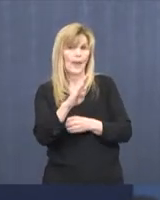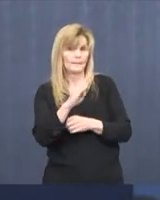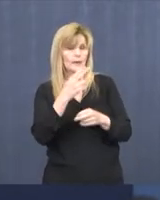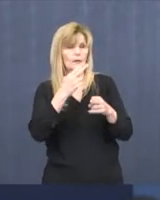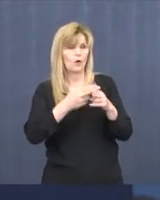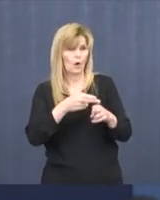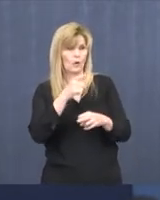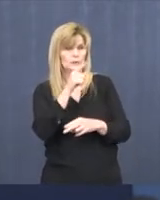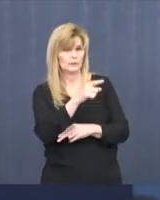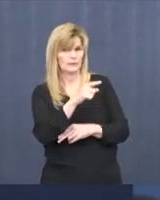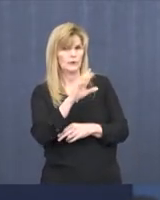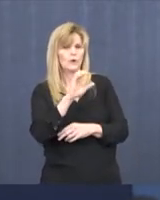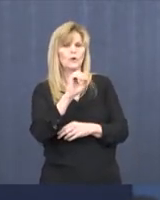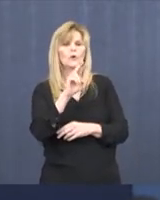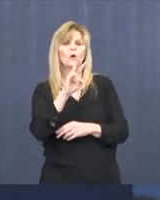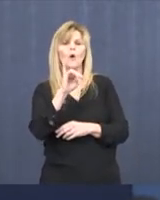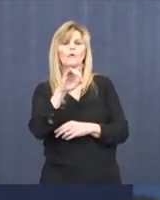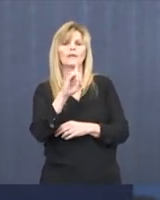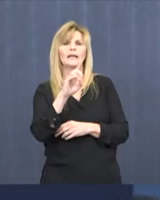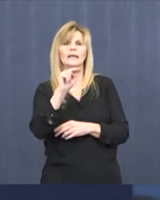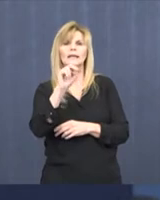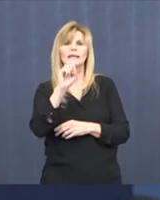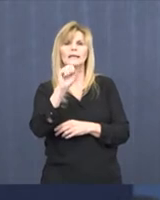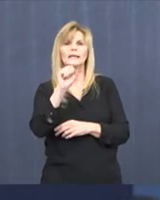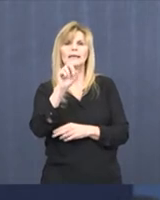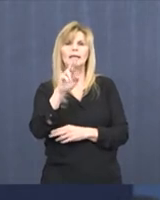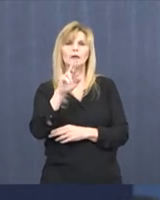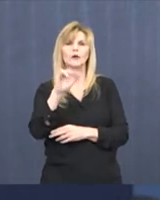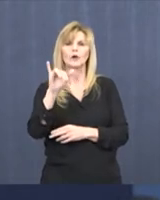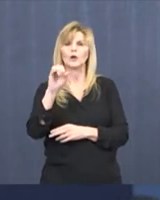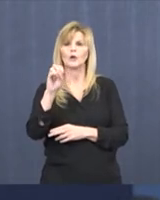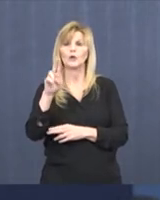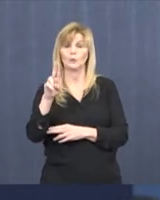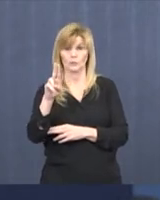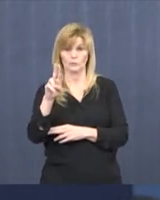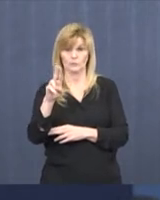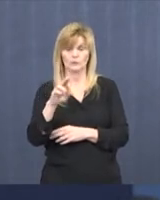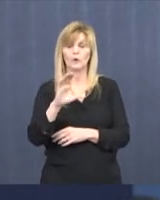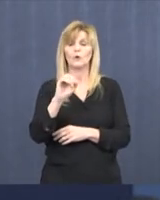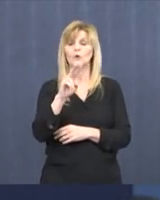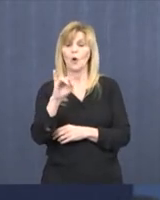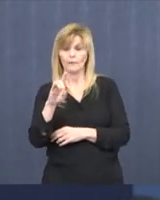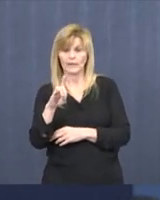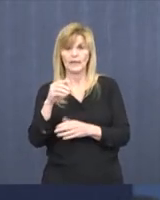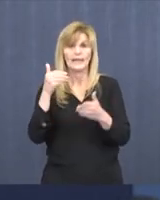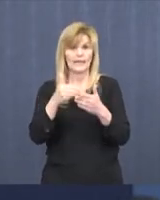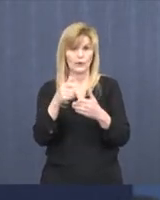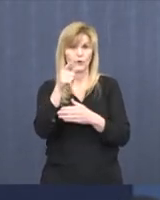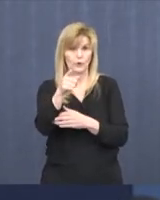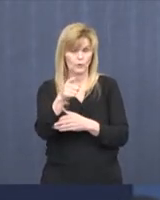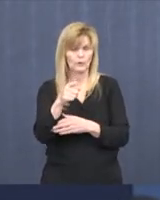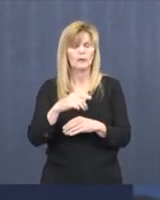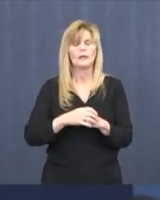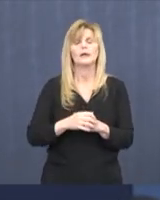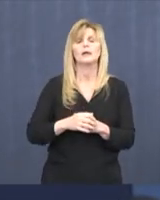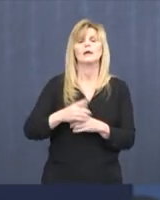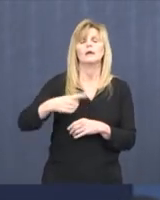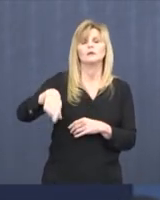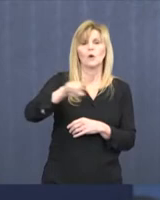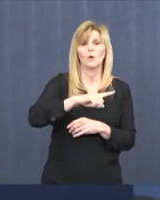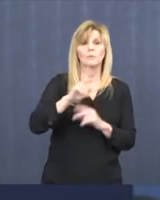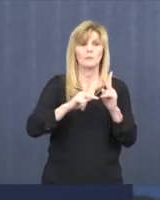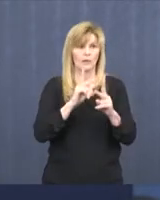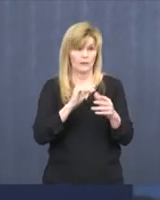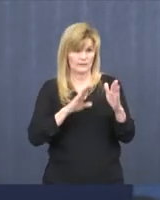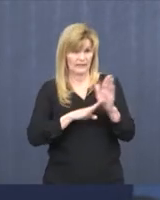called COVID Near You. So it was created by some epidemiologists, free for anyone